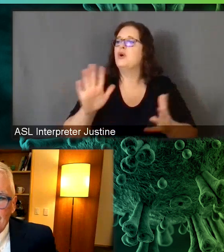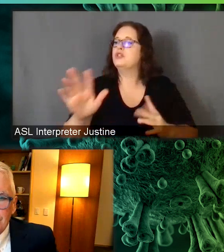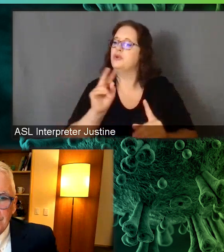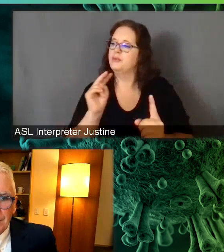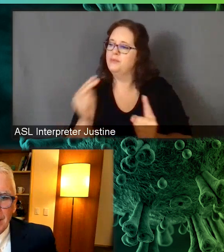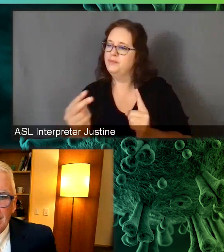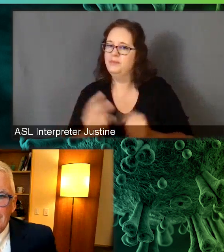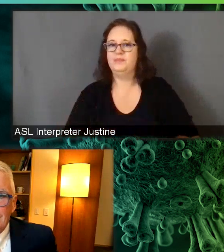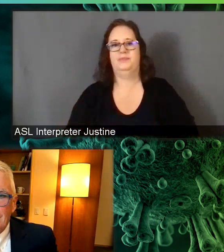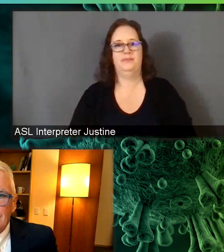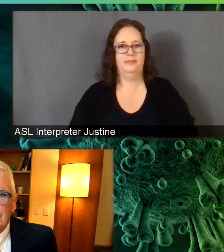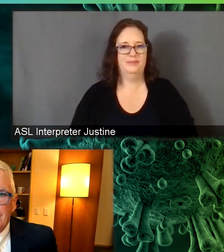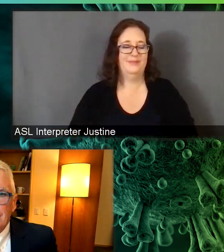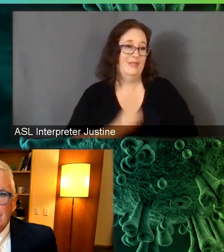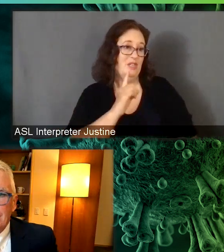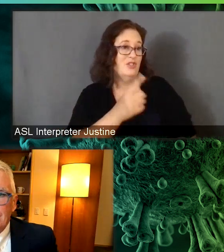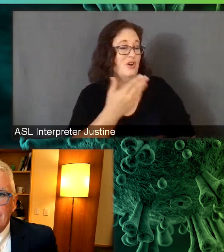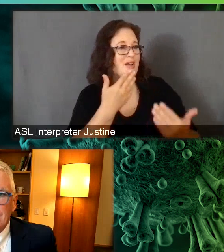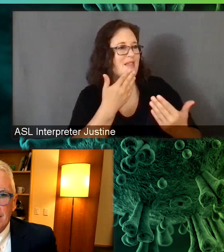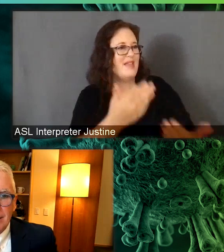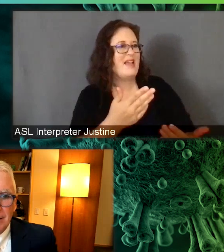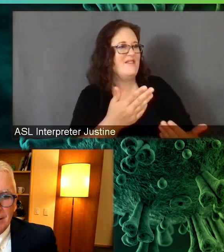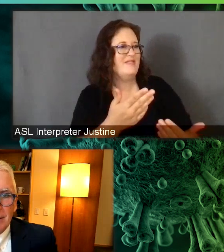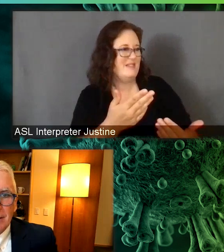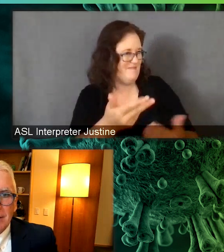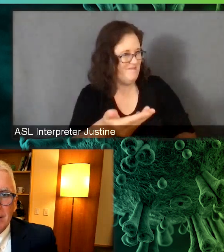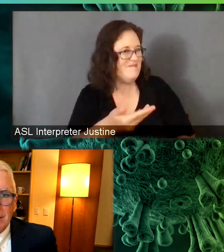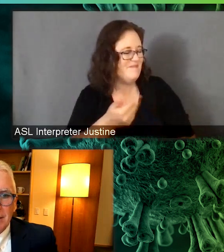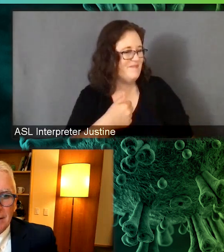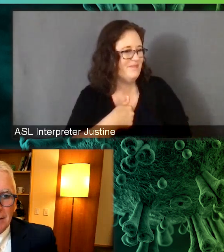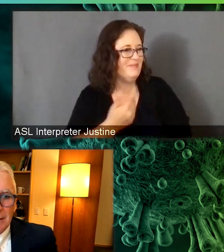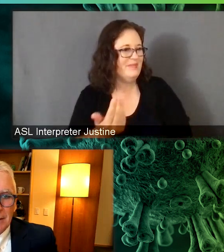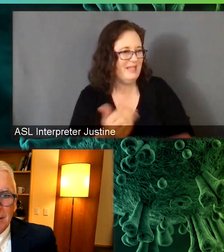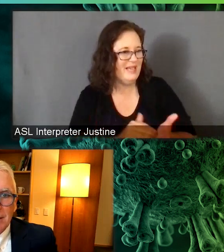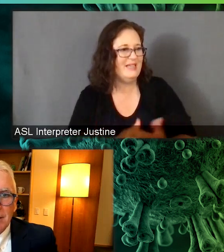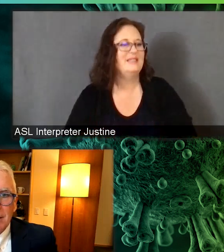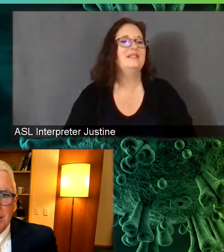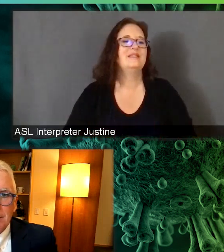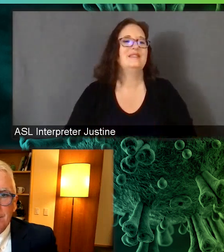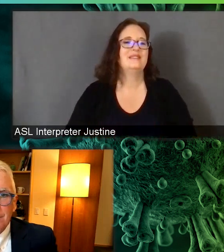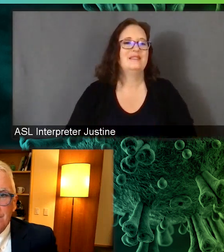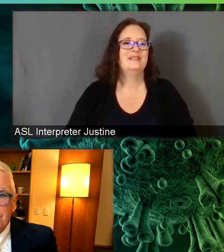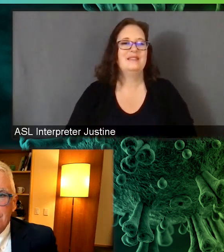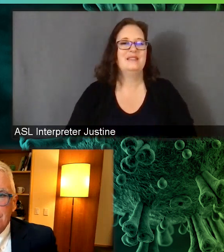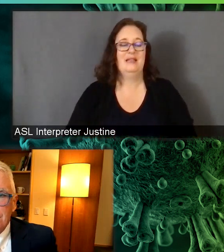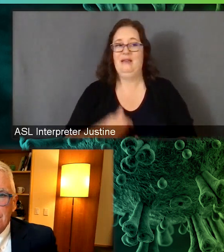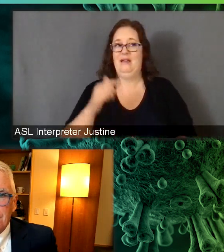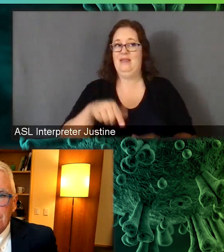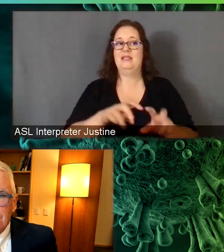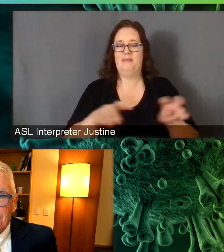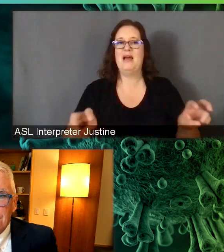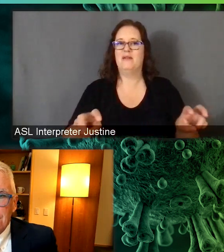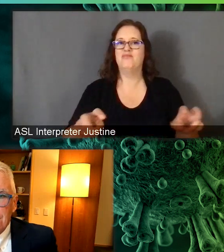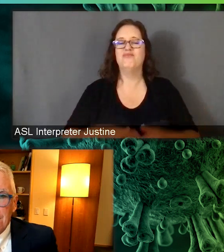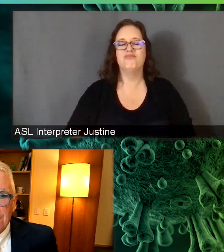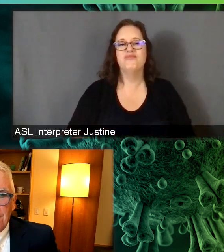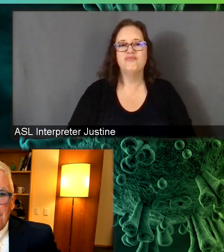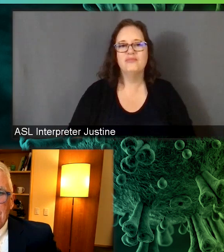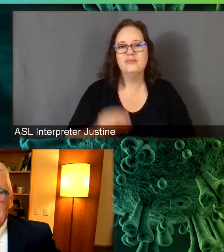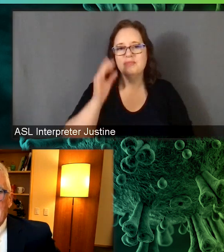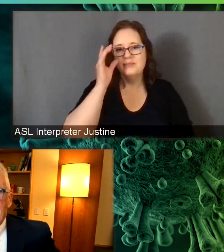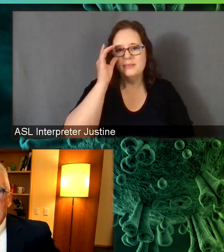Sure. And thanks again, Tom, for having me at this panel. So I think the